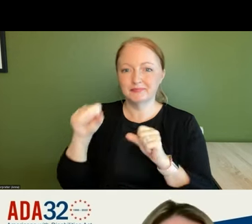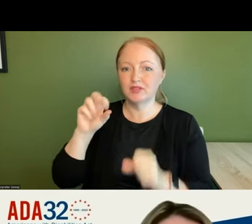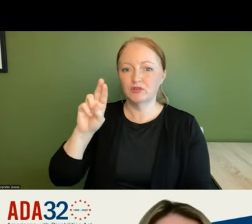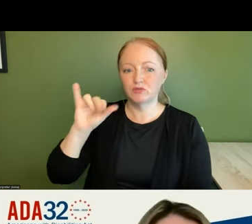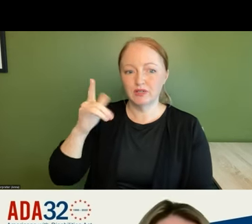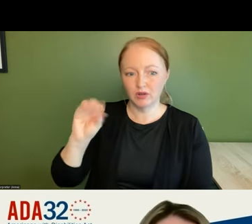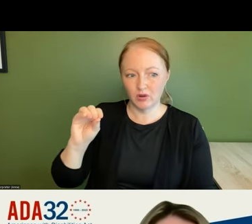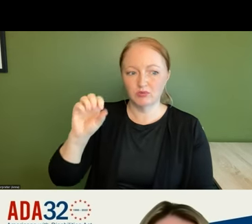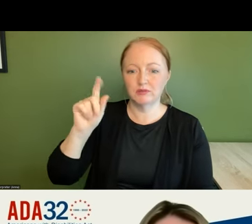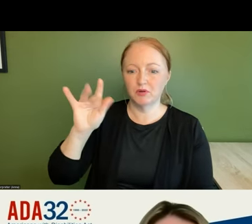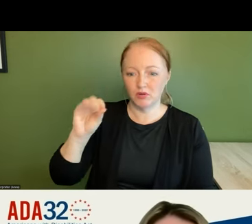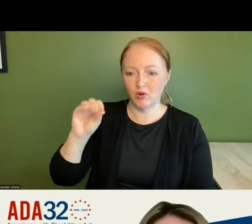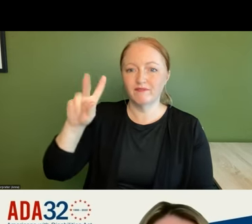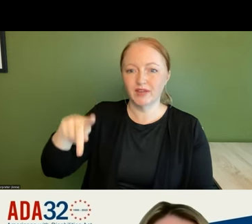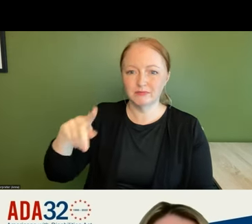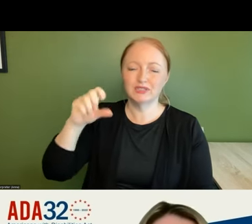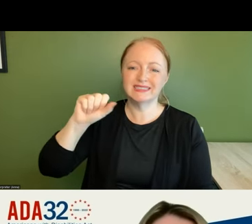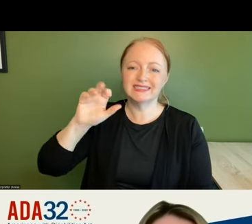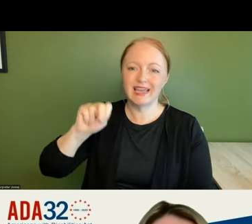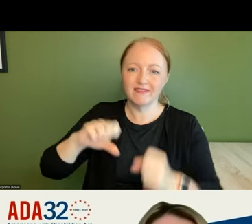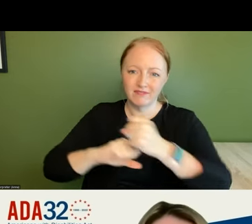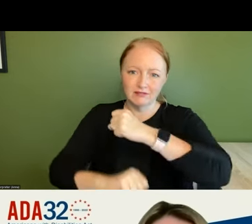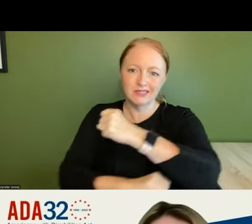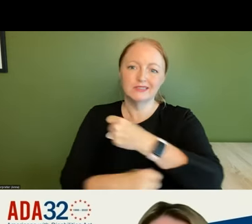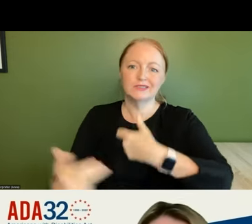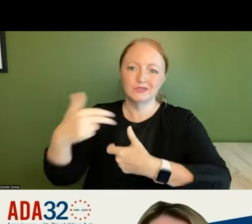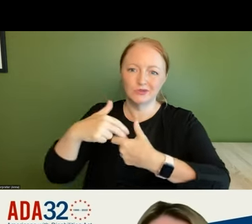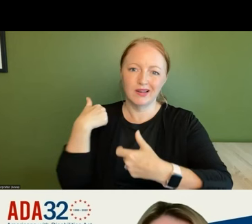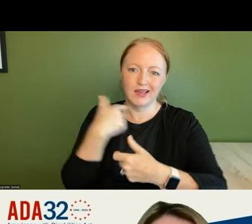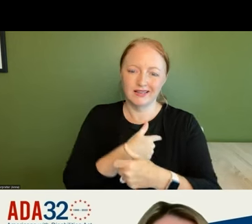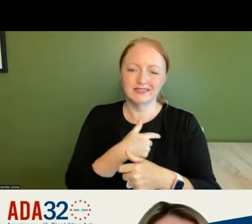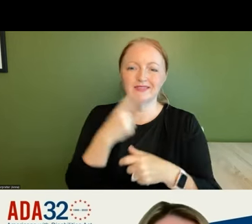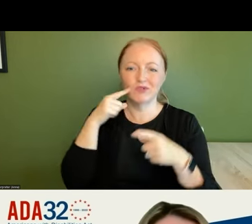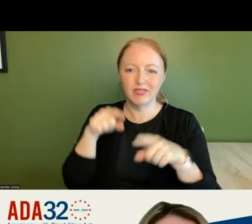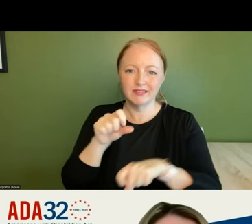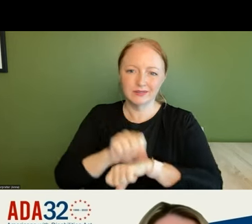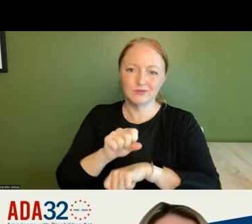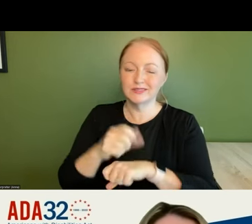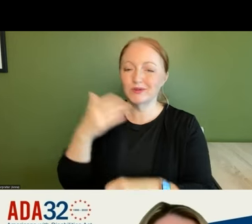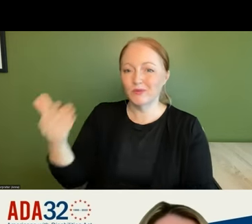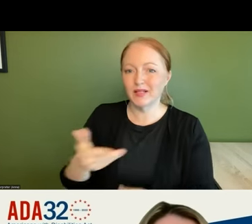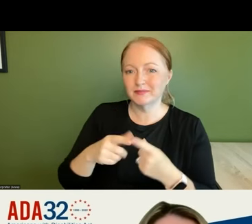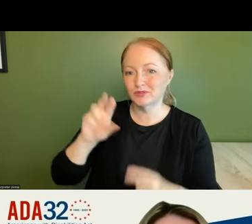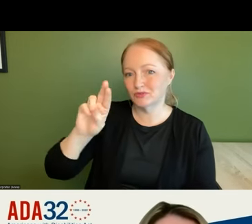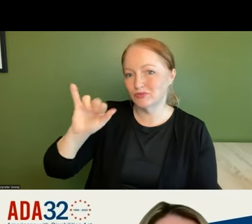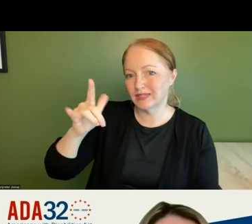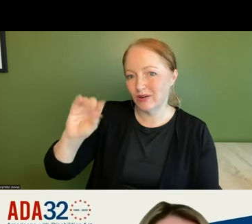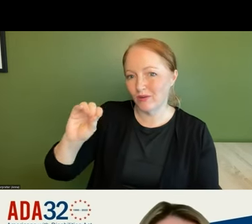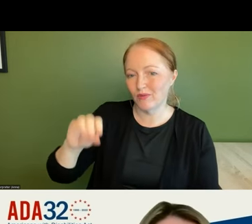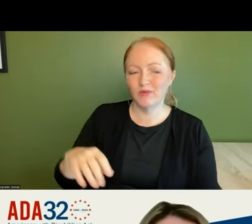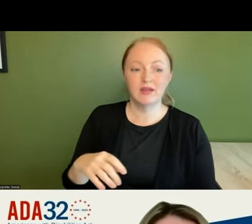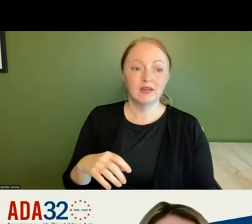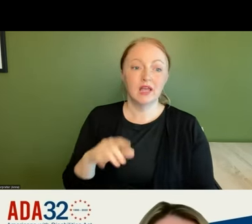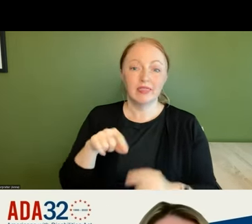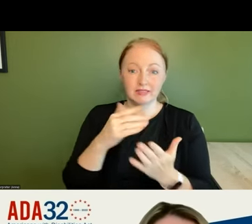saborio who's vice president at the scan foundation to join us on this work so welcome to rigo uh you can see we have on